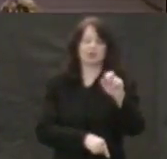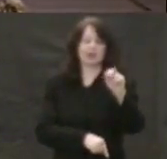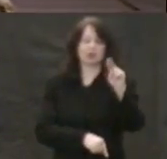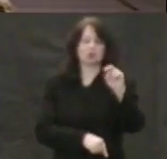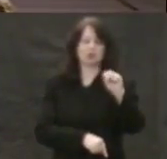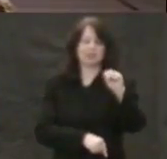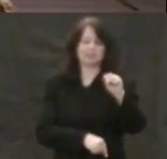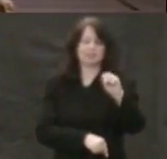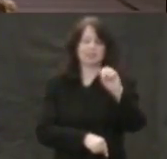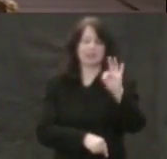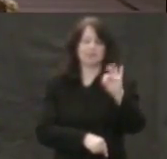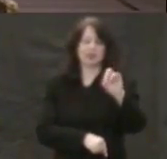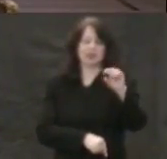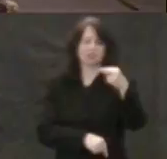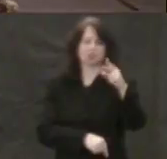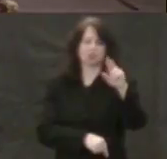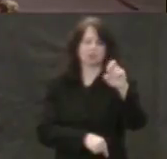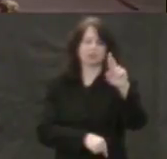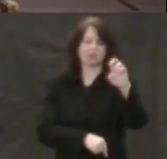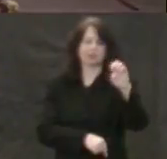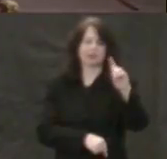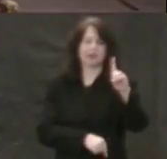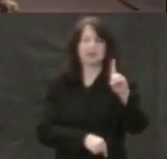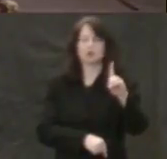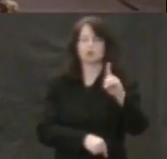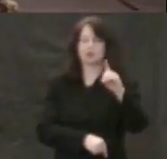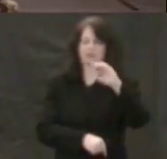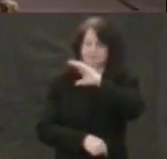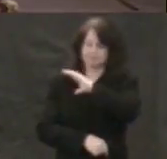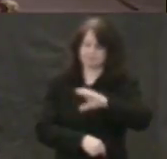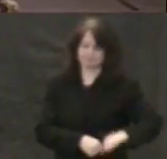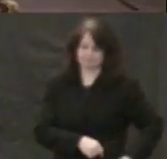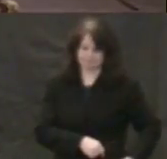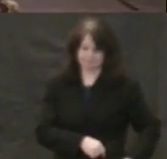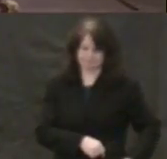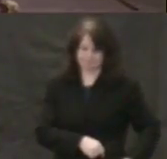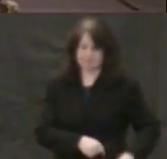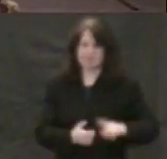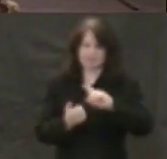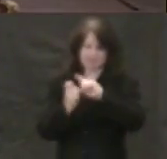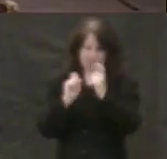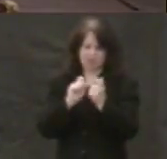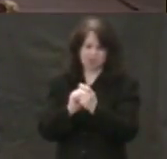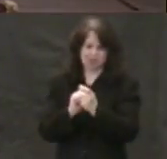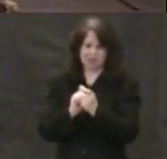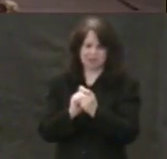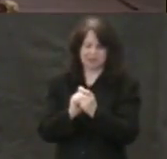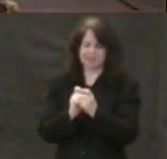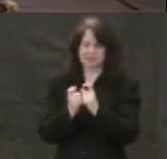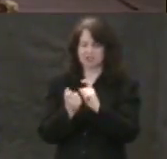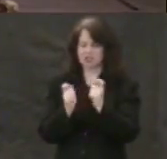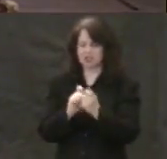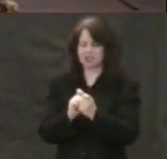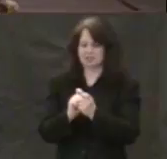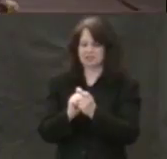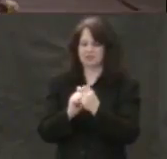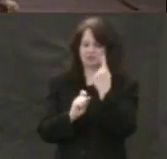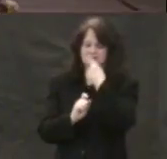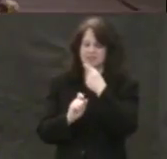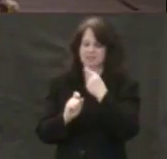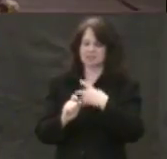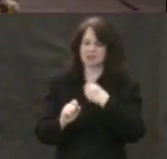Amen. Not quite a year ago, our Bethel Lutheran staff was on a staff building retreat.